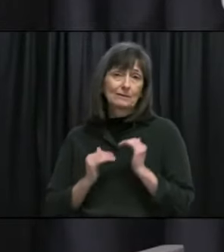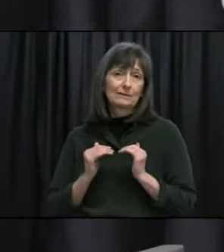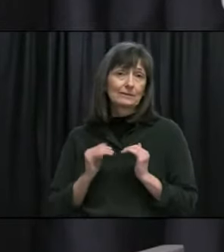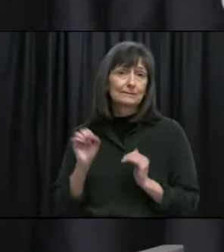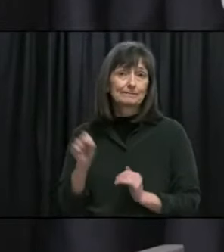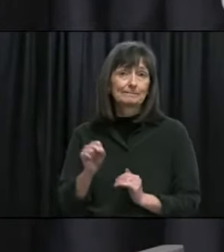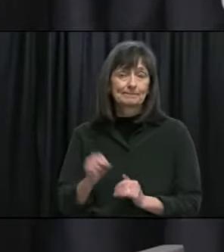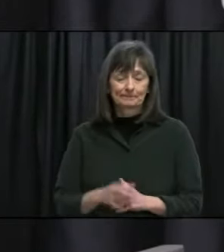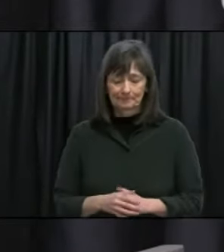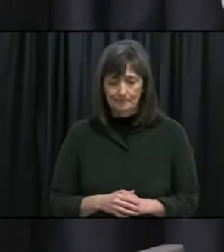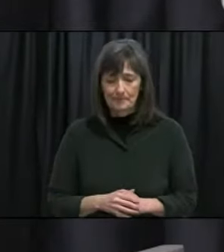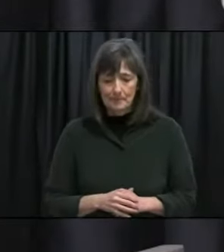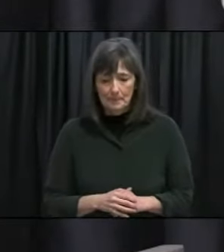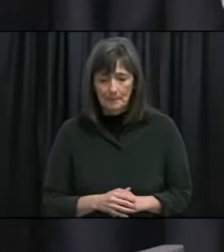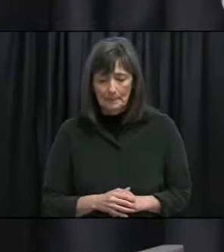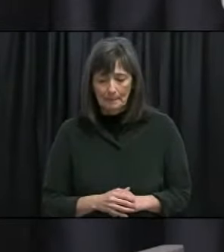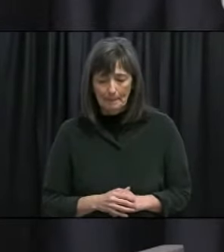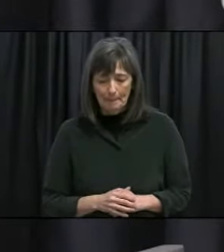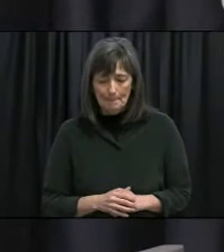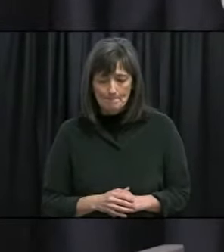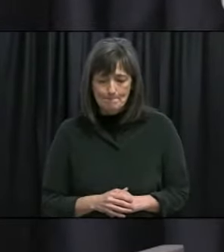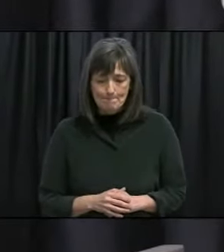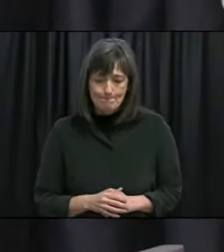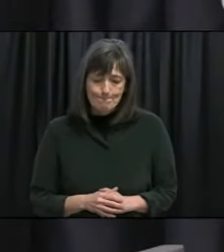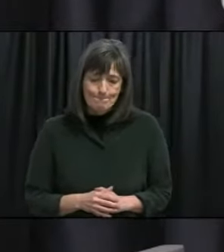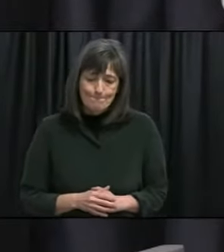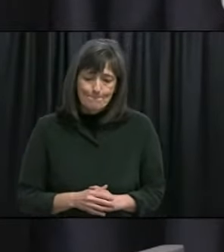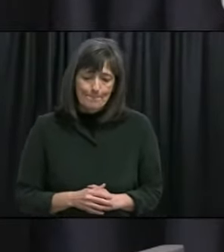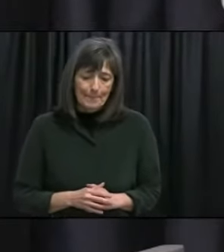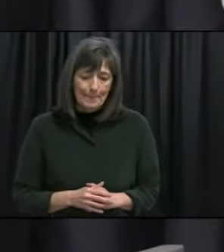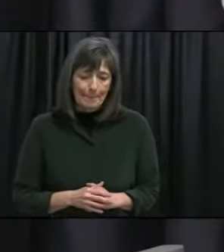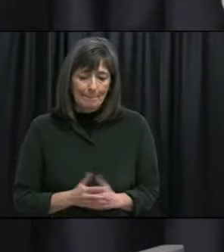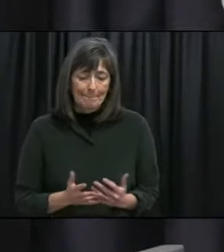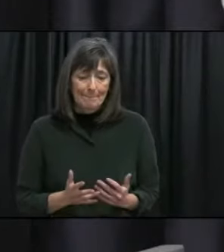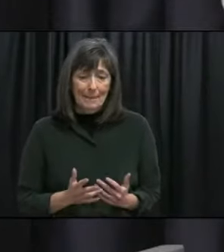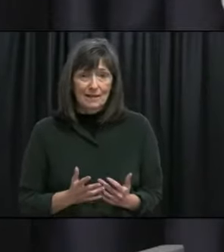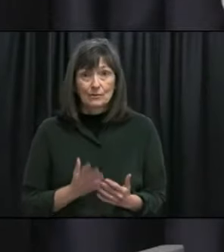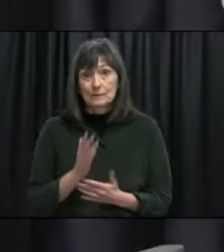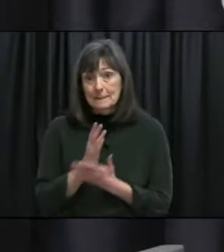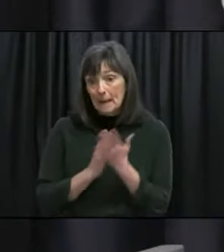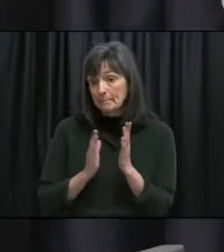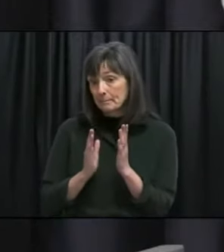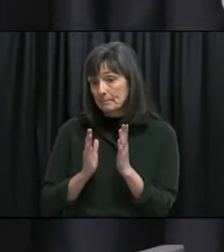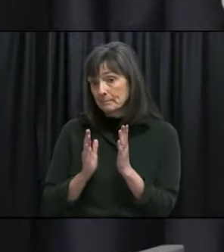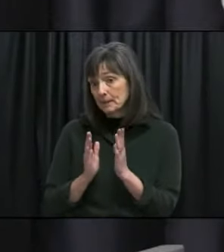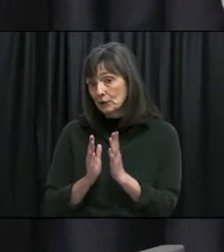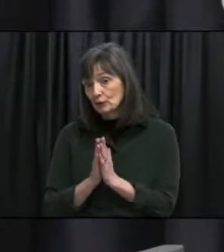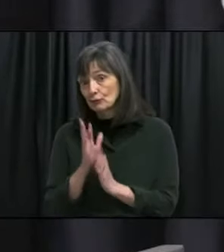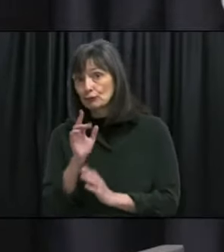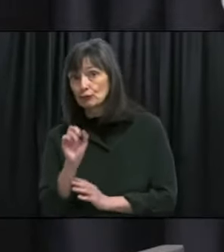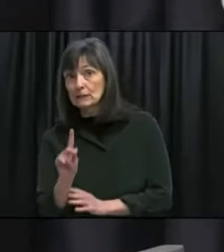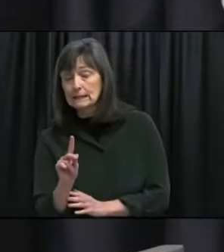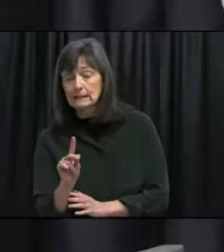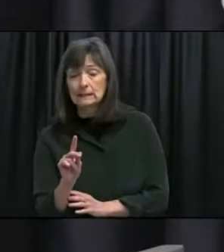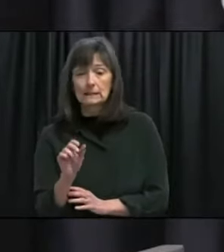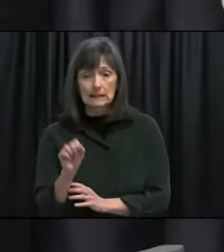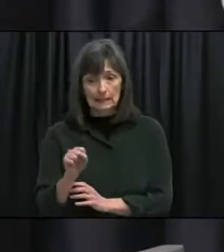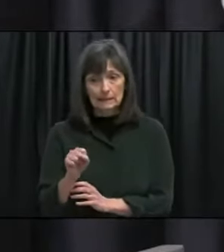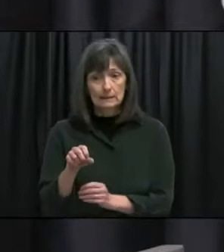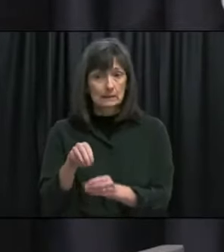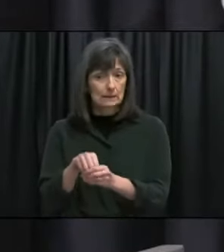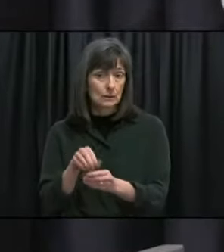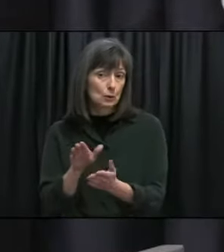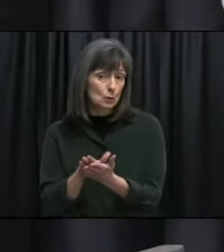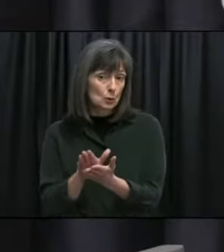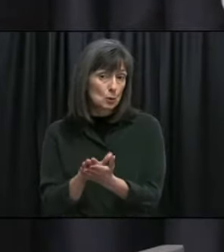live well rounded healthy lives so the risk at this point in school is